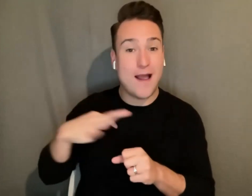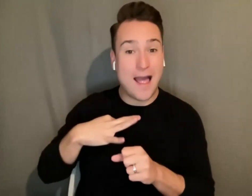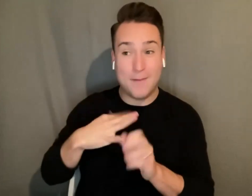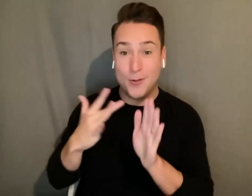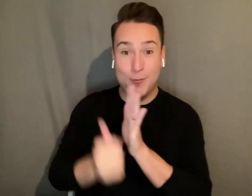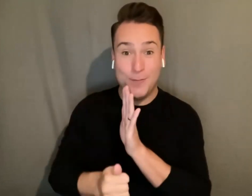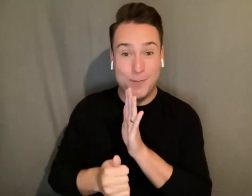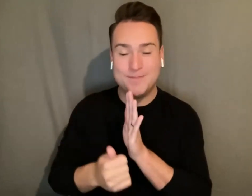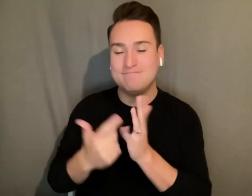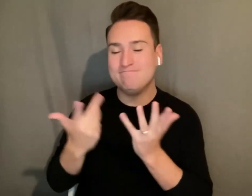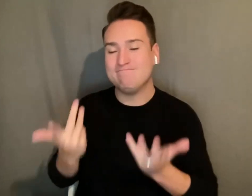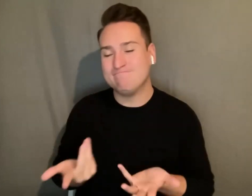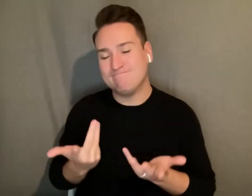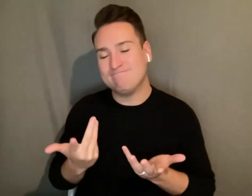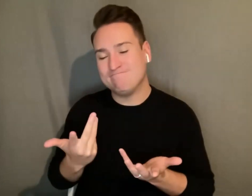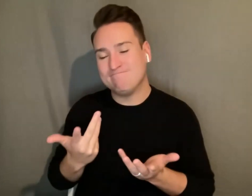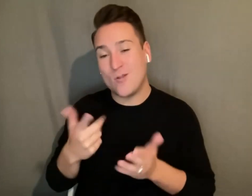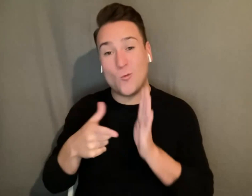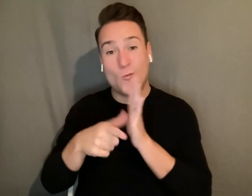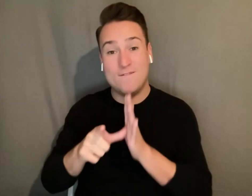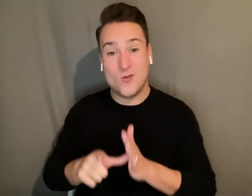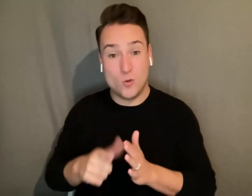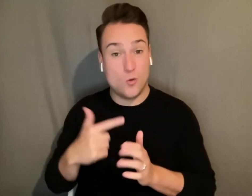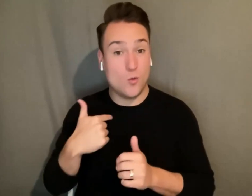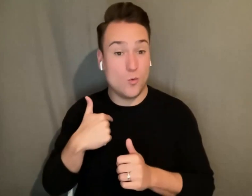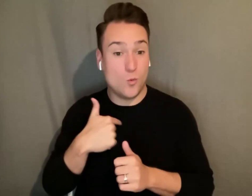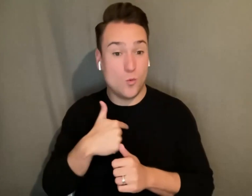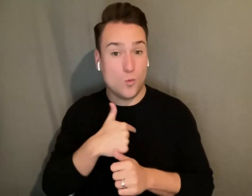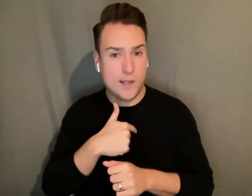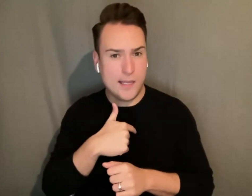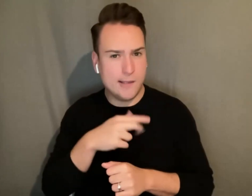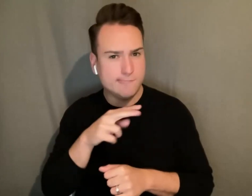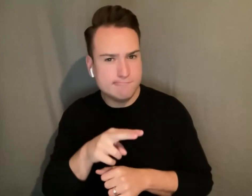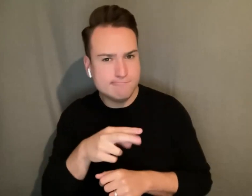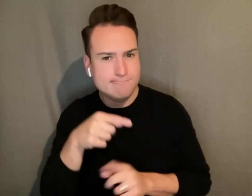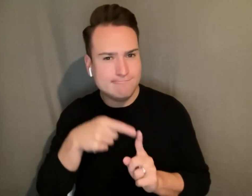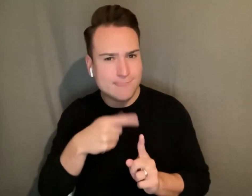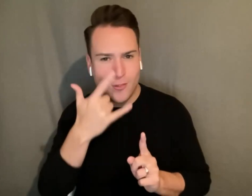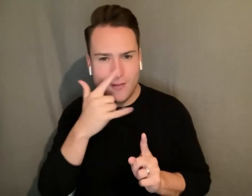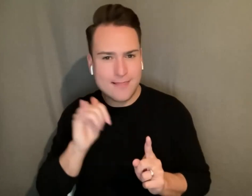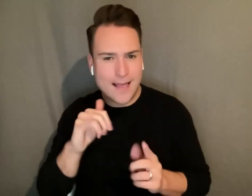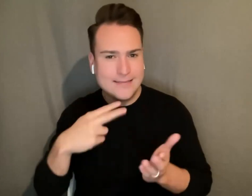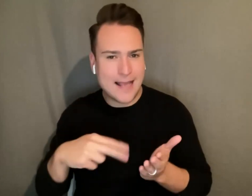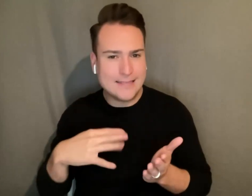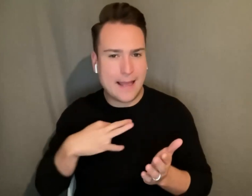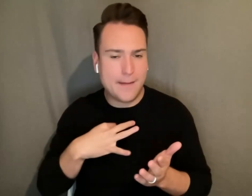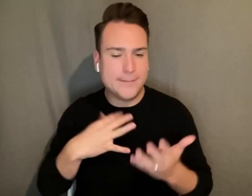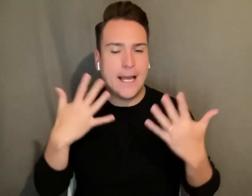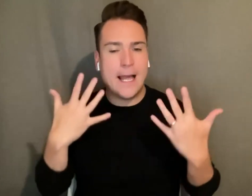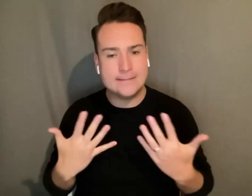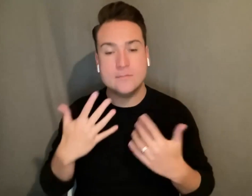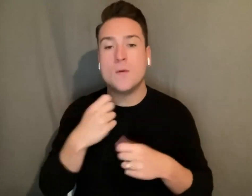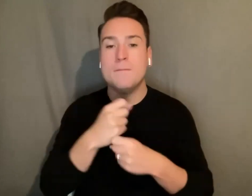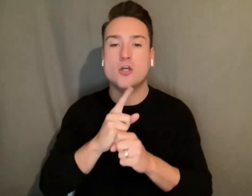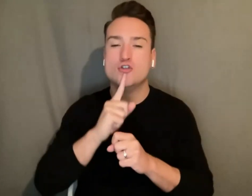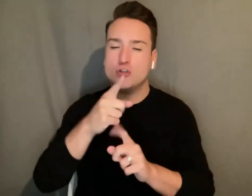was reviewed and the question was asked isn't this a dance application so you need to be very very